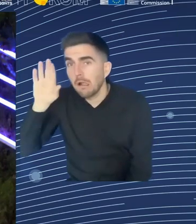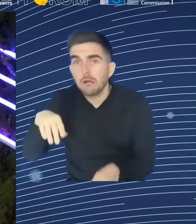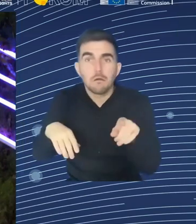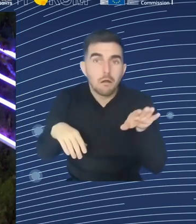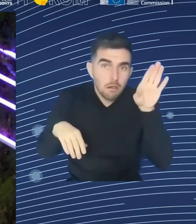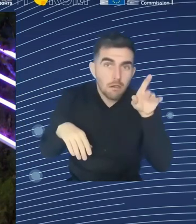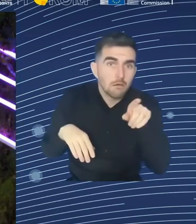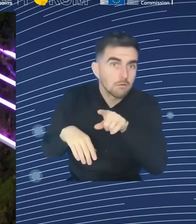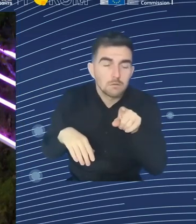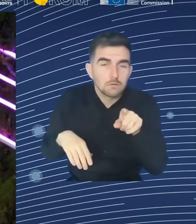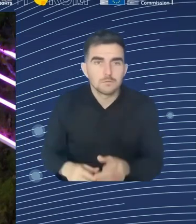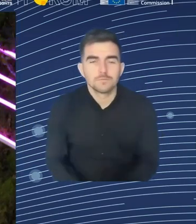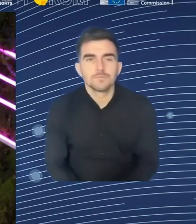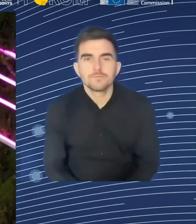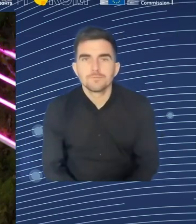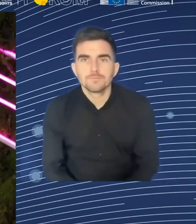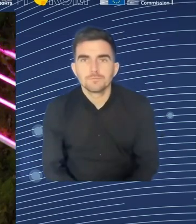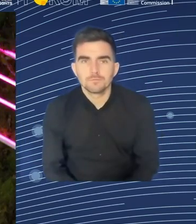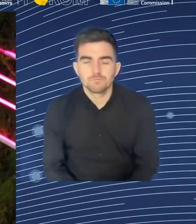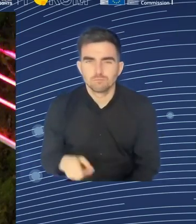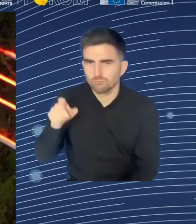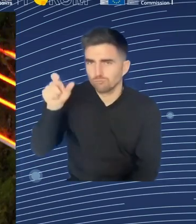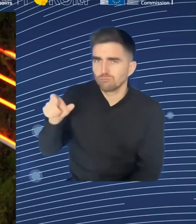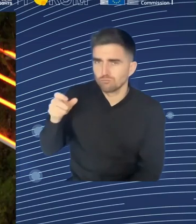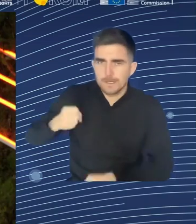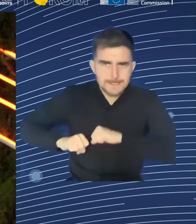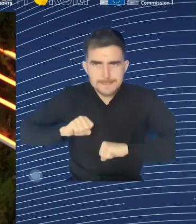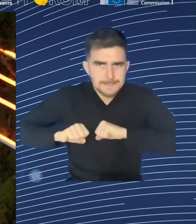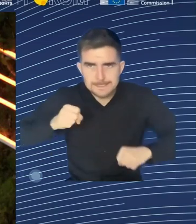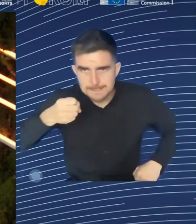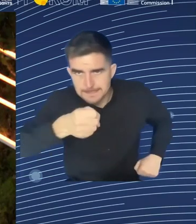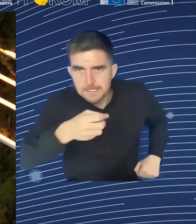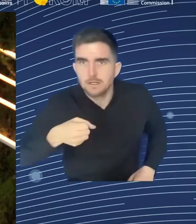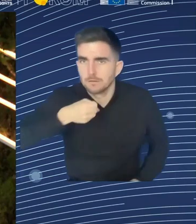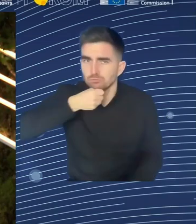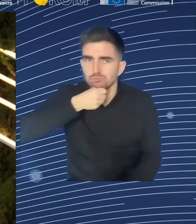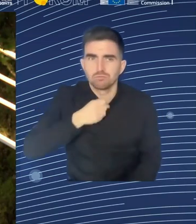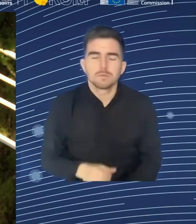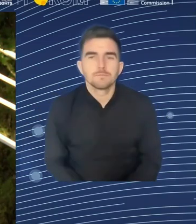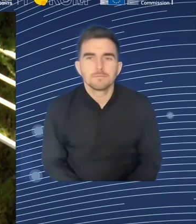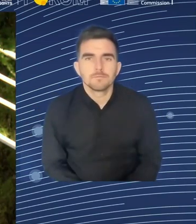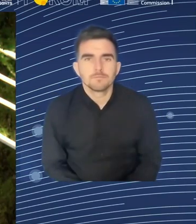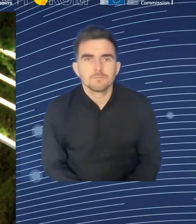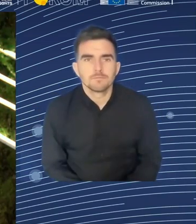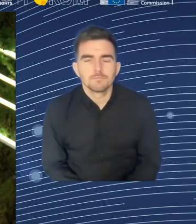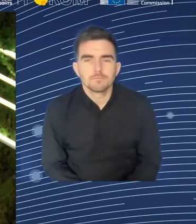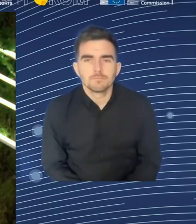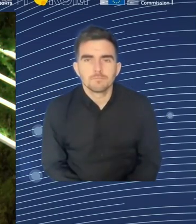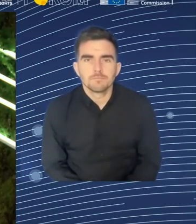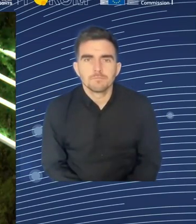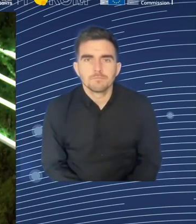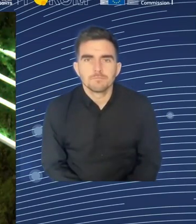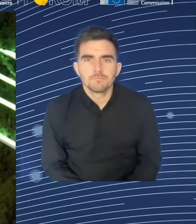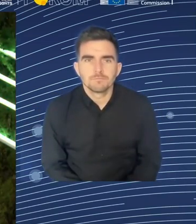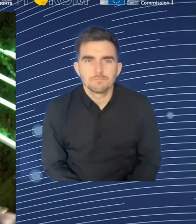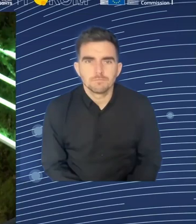while you're getting the mic, I'd like to raise one of the questions we have received also online. And I'll ask you to answer both in